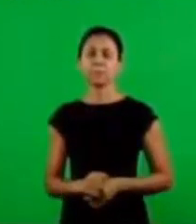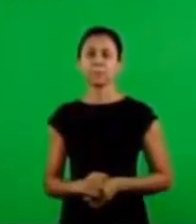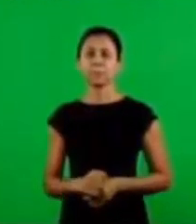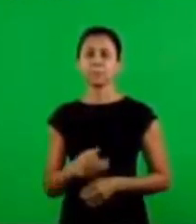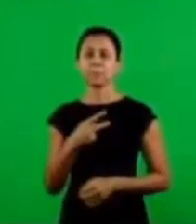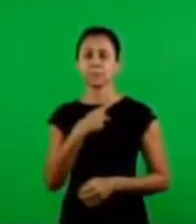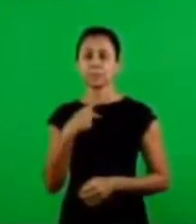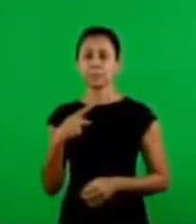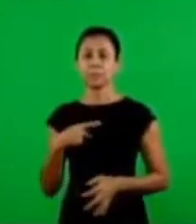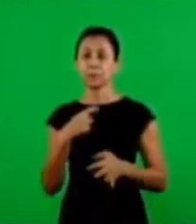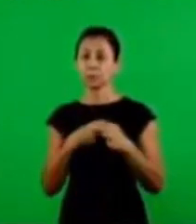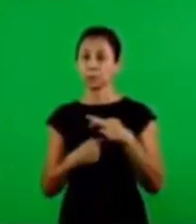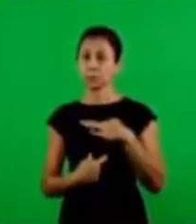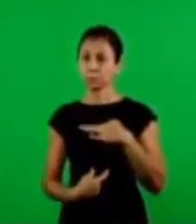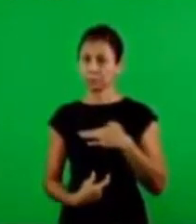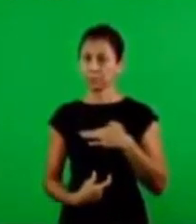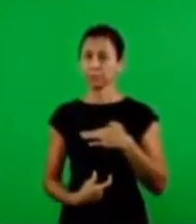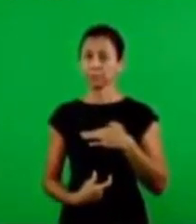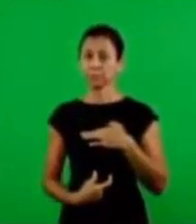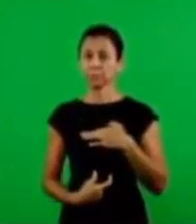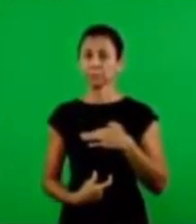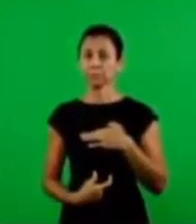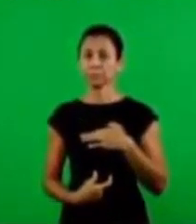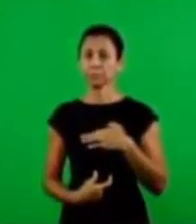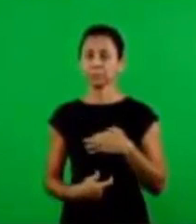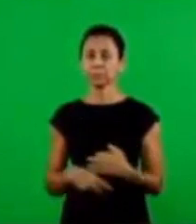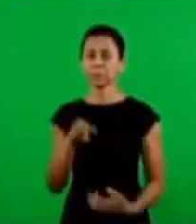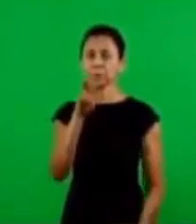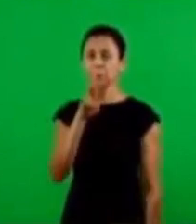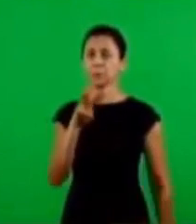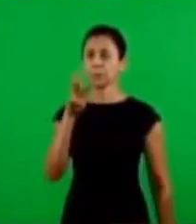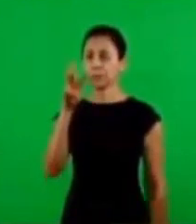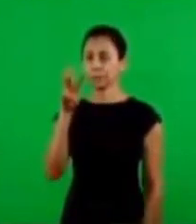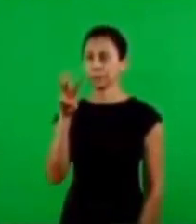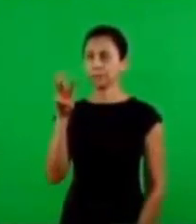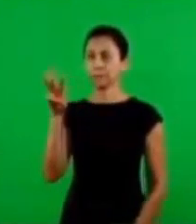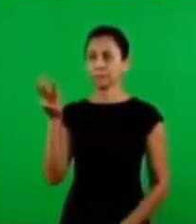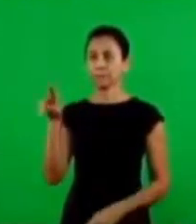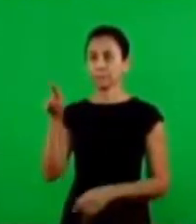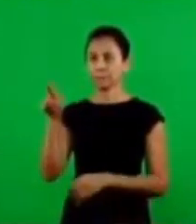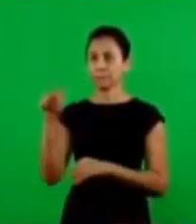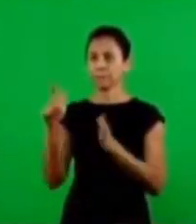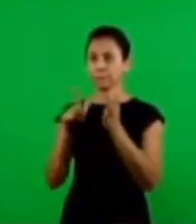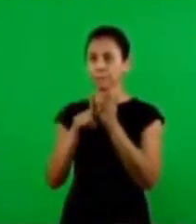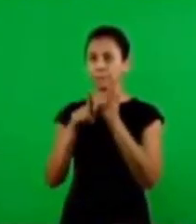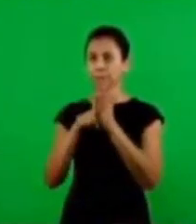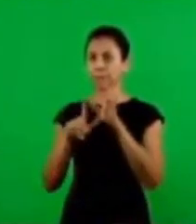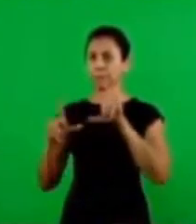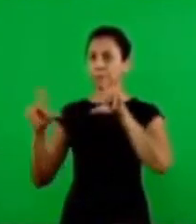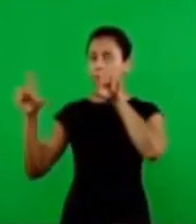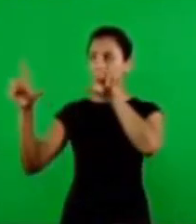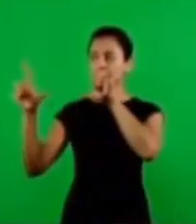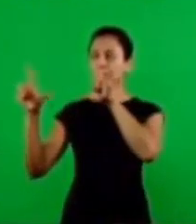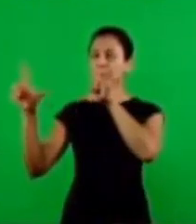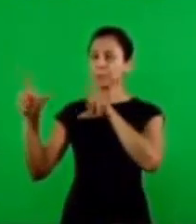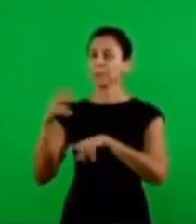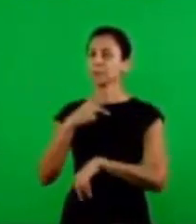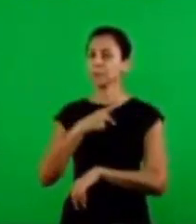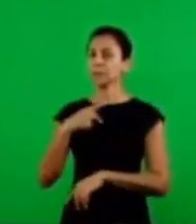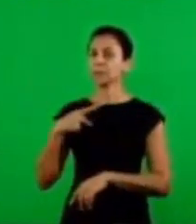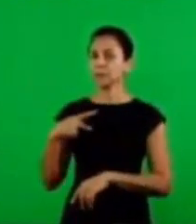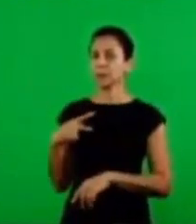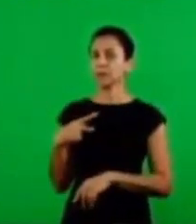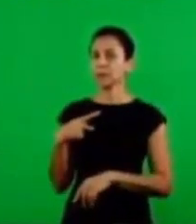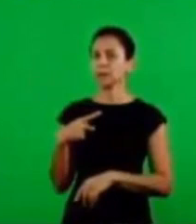closing there works and pastors they received all the information that was necessary here it was